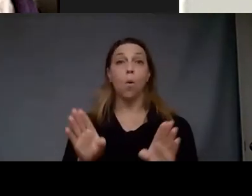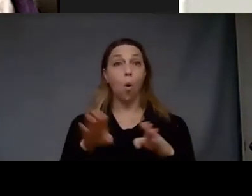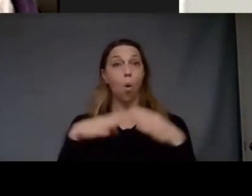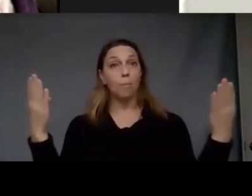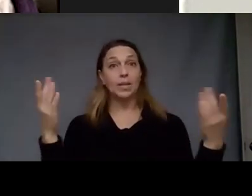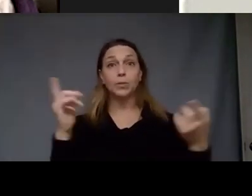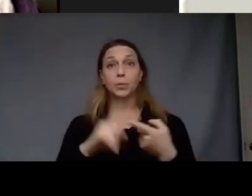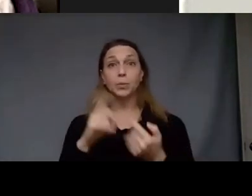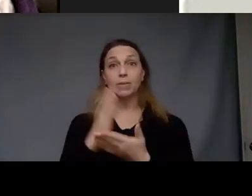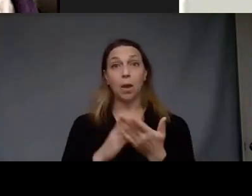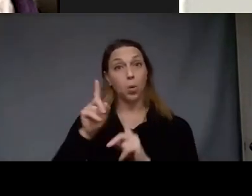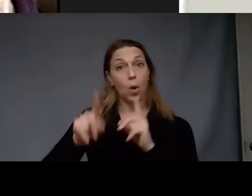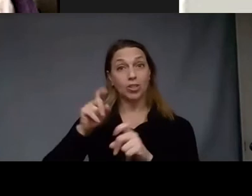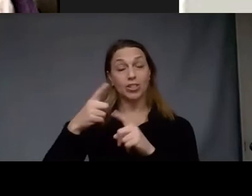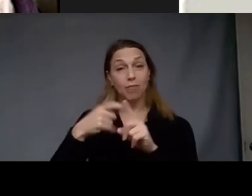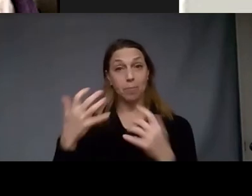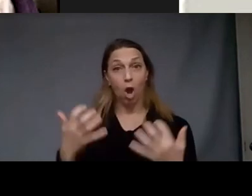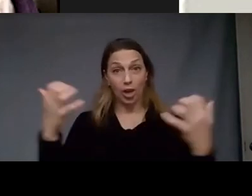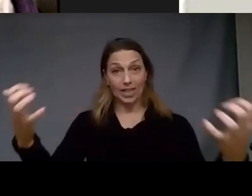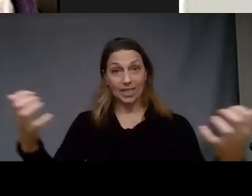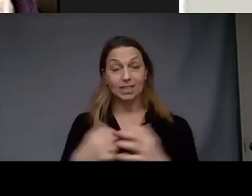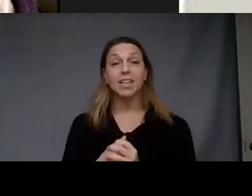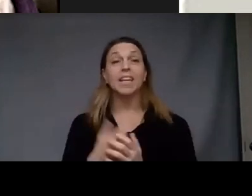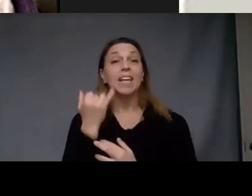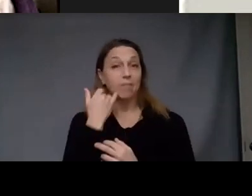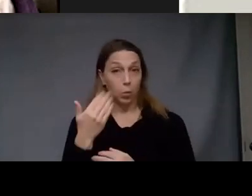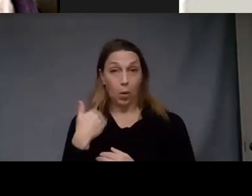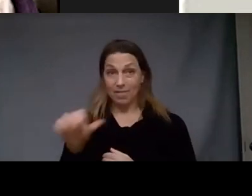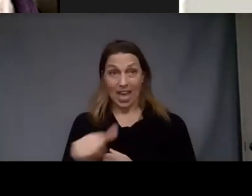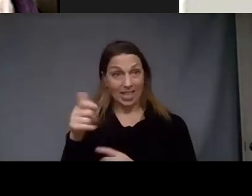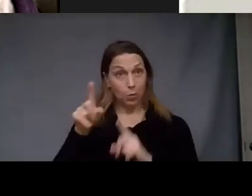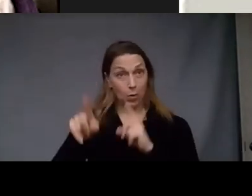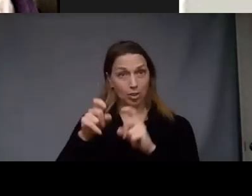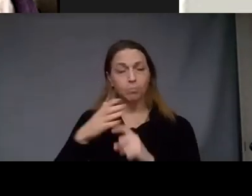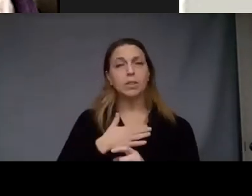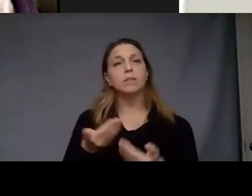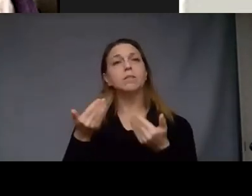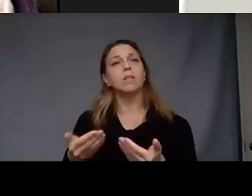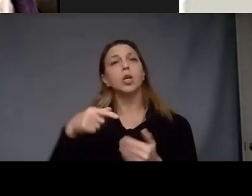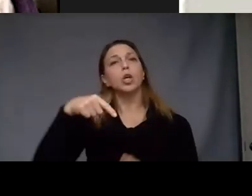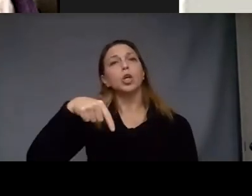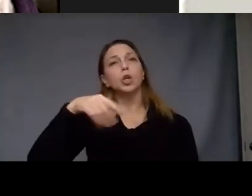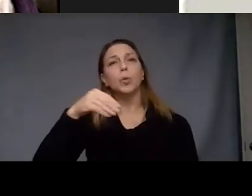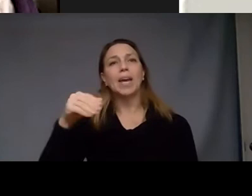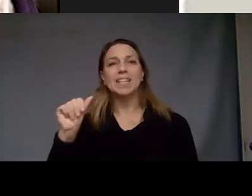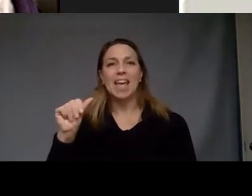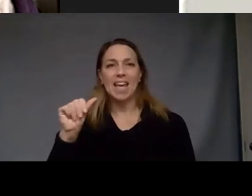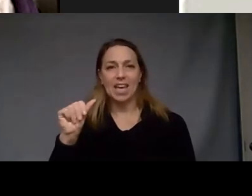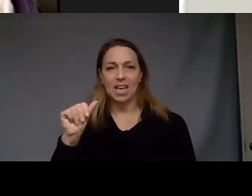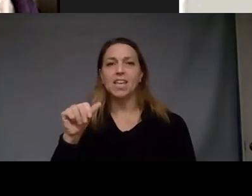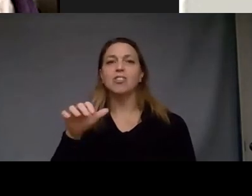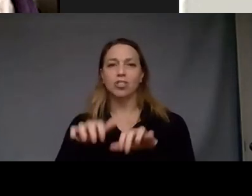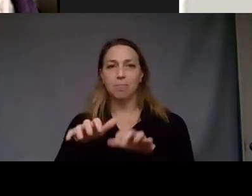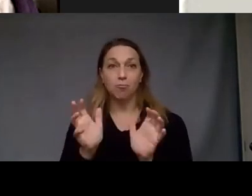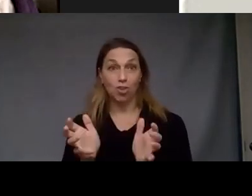some questions from our audience so if you do have any questions make sure you put them in the Q&A box and then we'll just